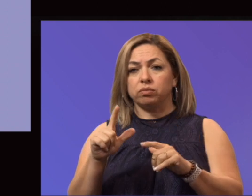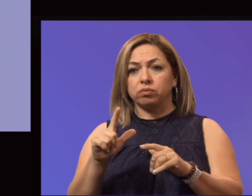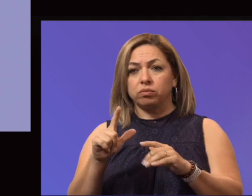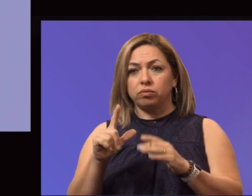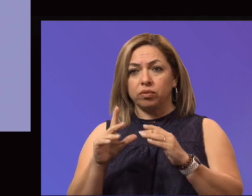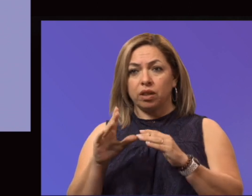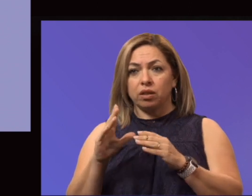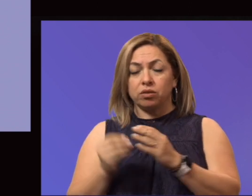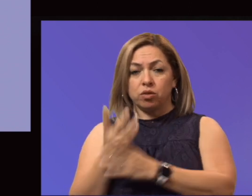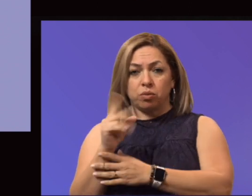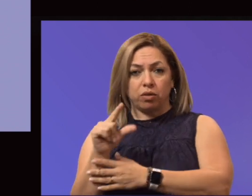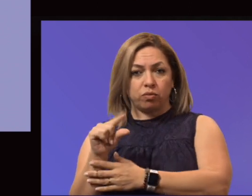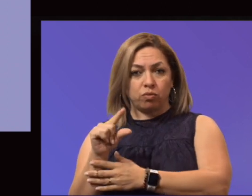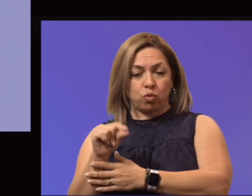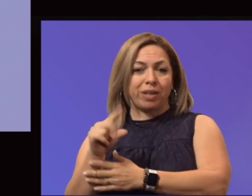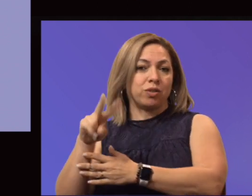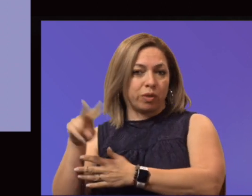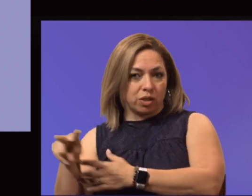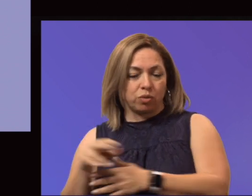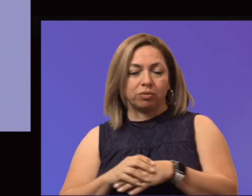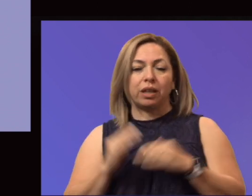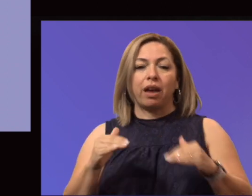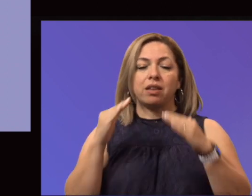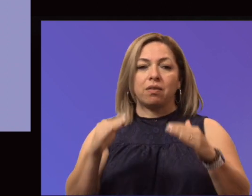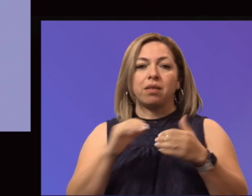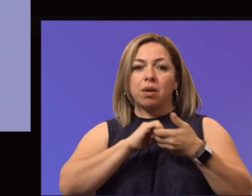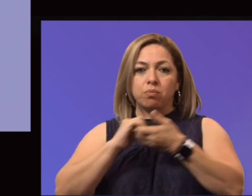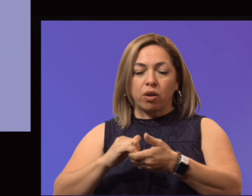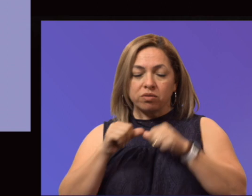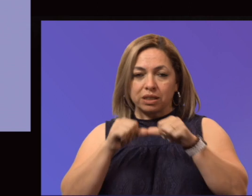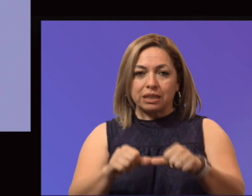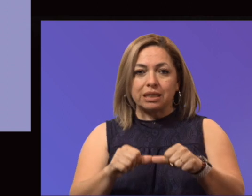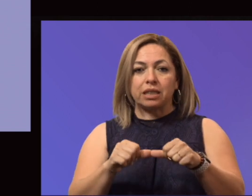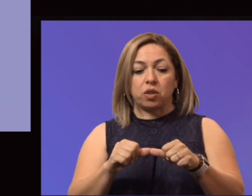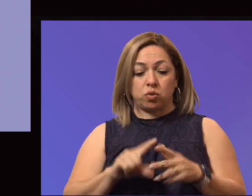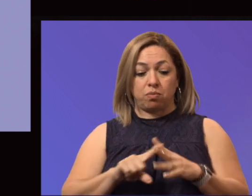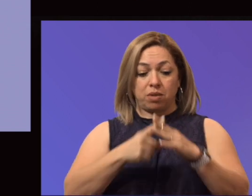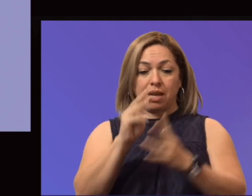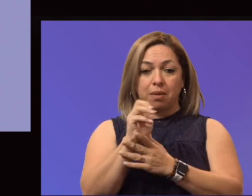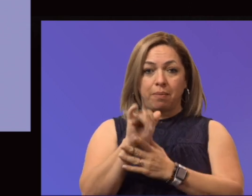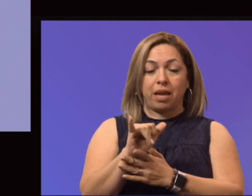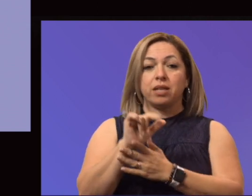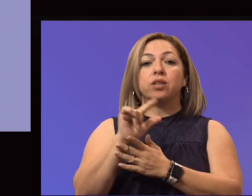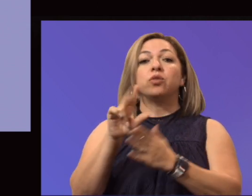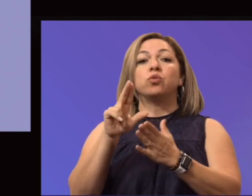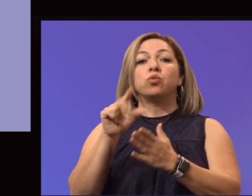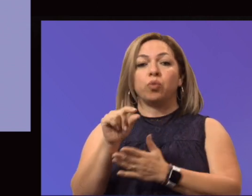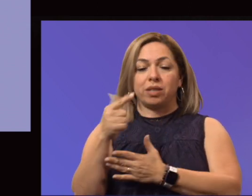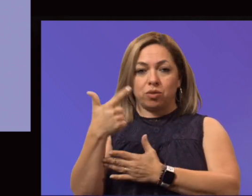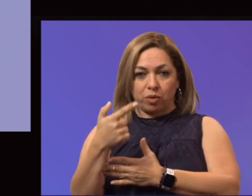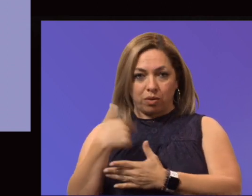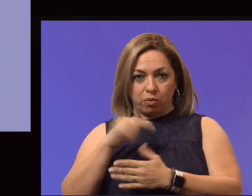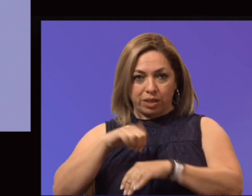The IVANCE partnership continues to move forward. This is beginning in May of 2021. We reestablished a partnership